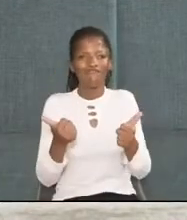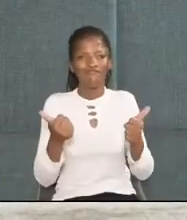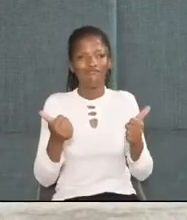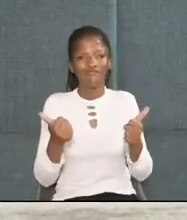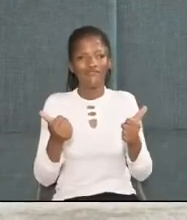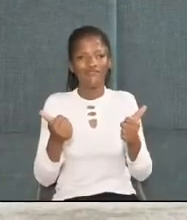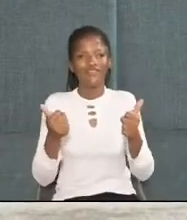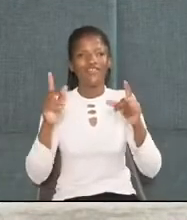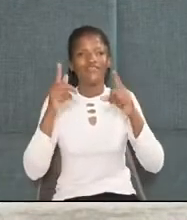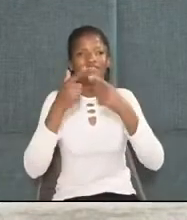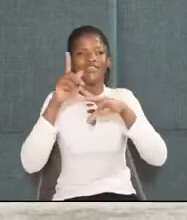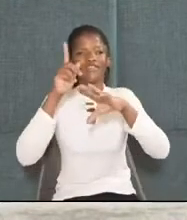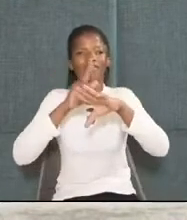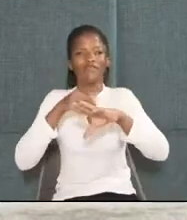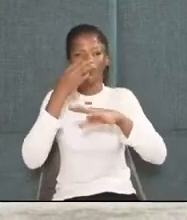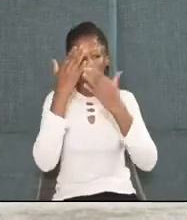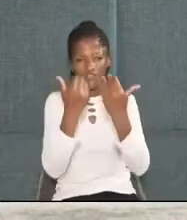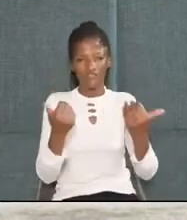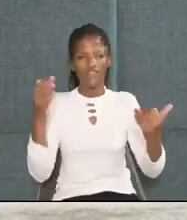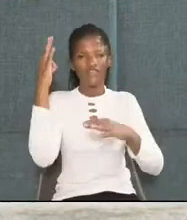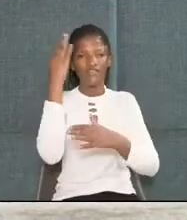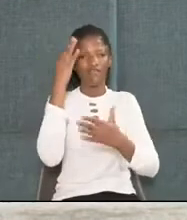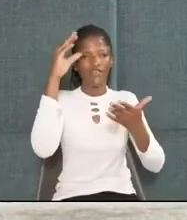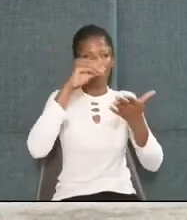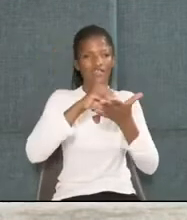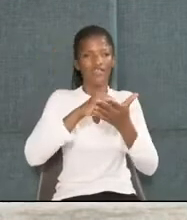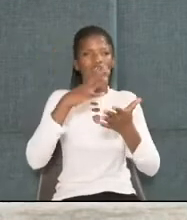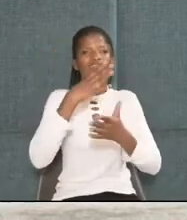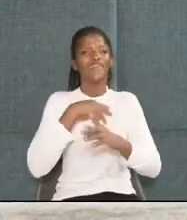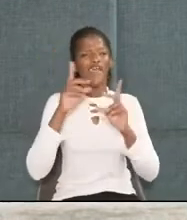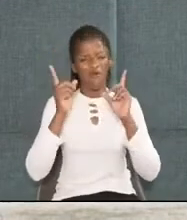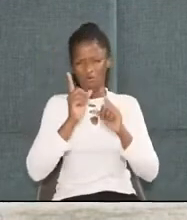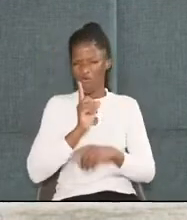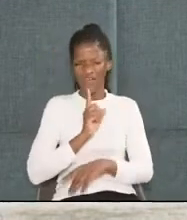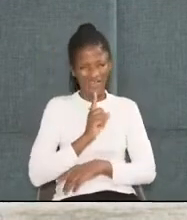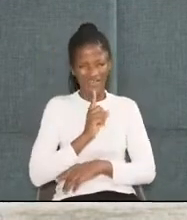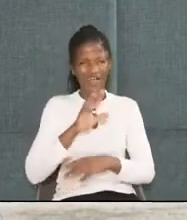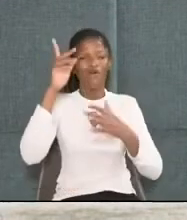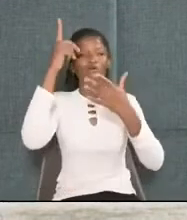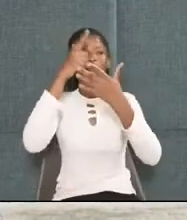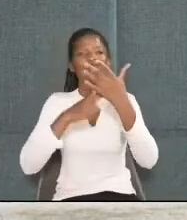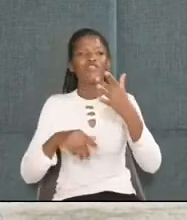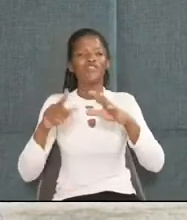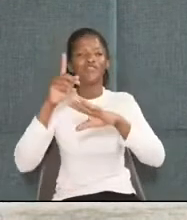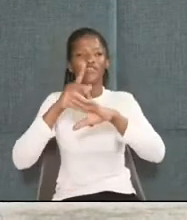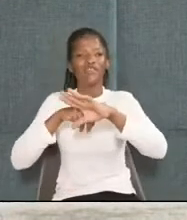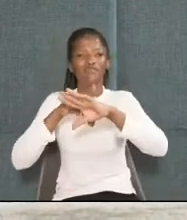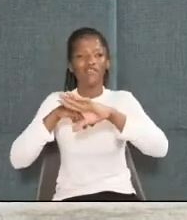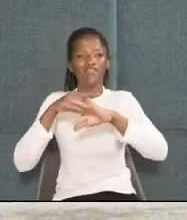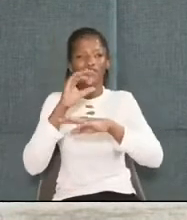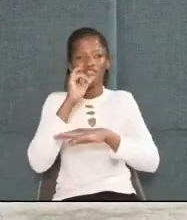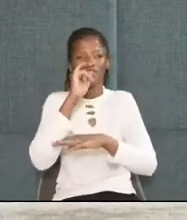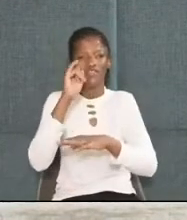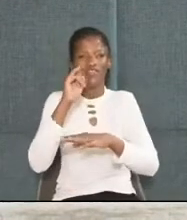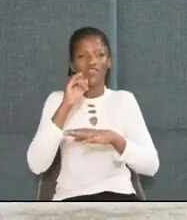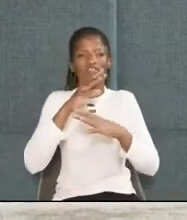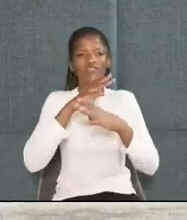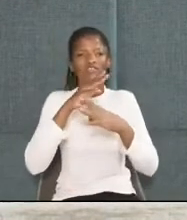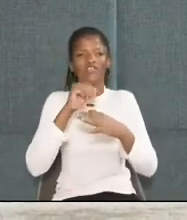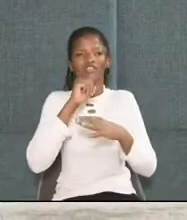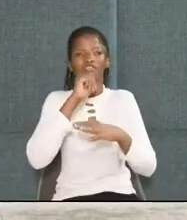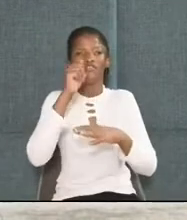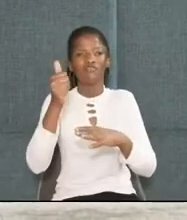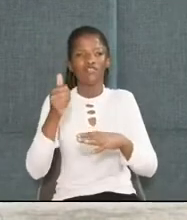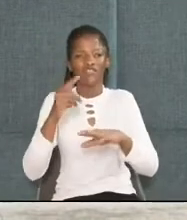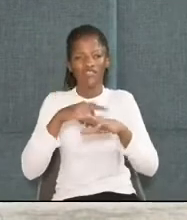well. If it isn't time for the children to summon again, then I wonder what time it is. Ya, ya, ya. And if it is